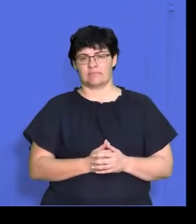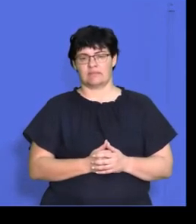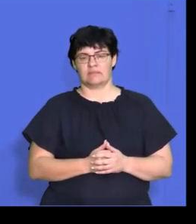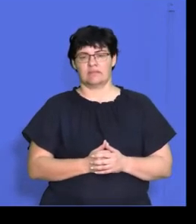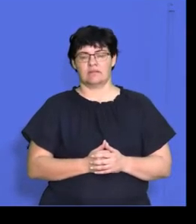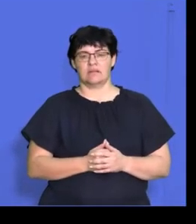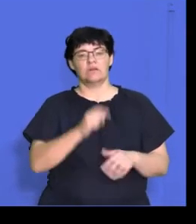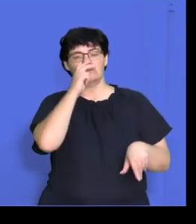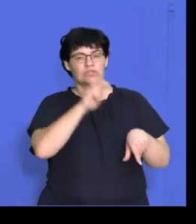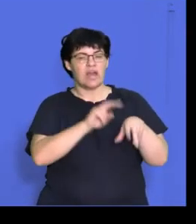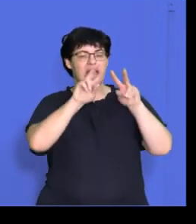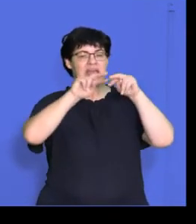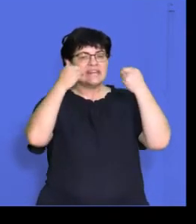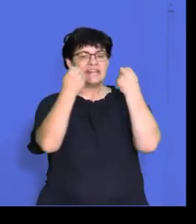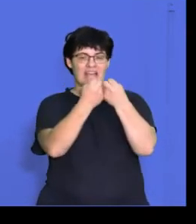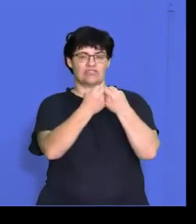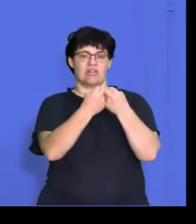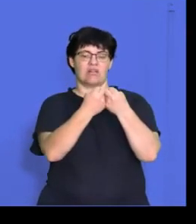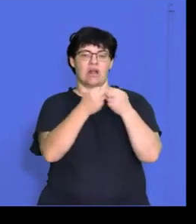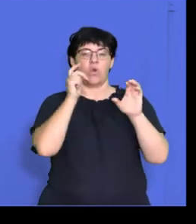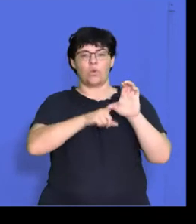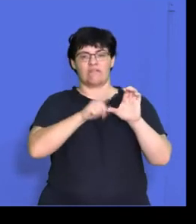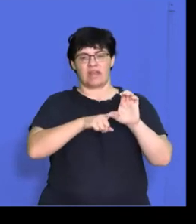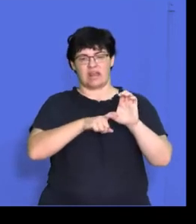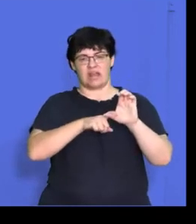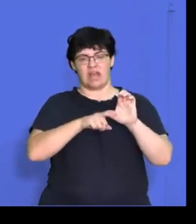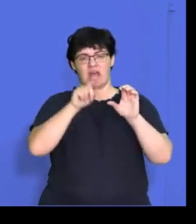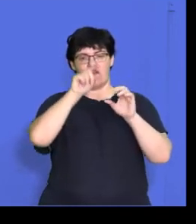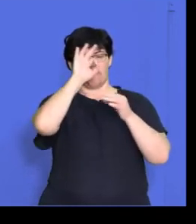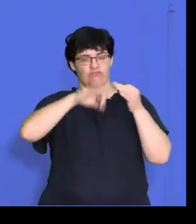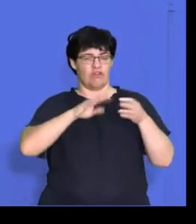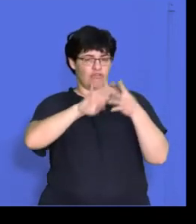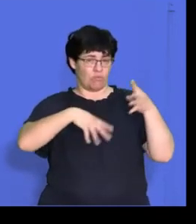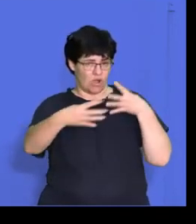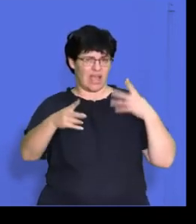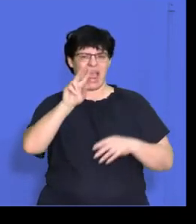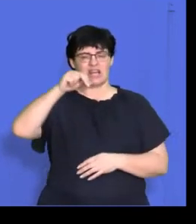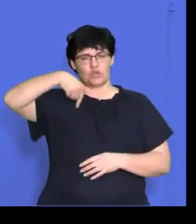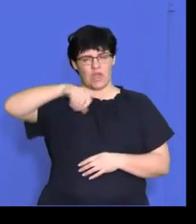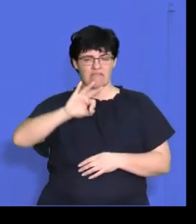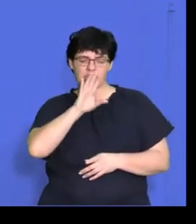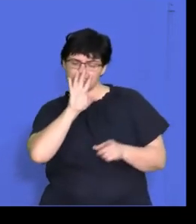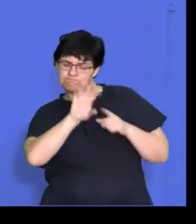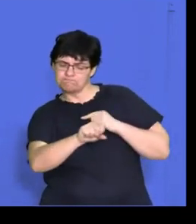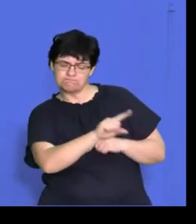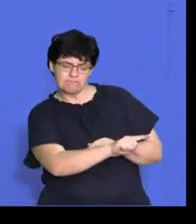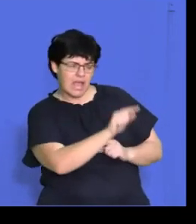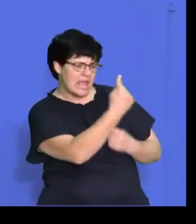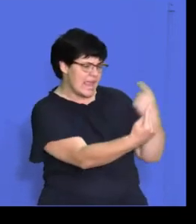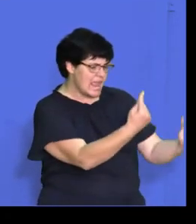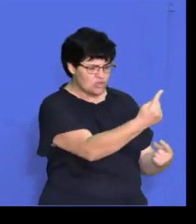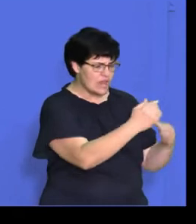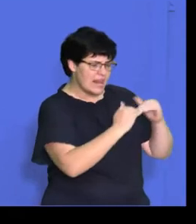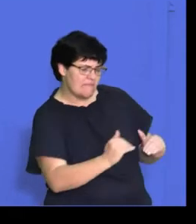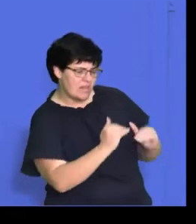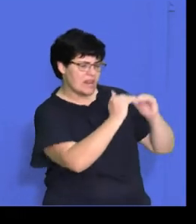We use the National Qualification Framework, or NQF, to assess the skills levels of employees.